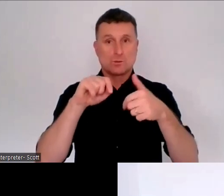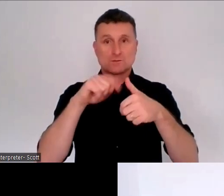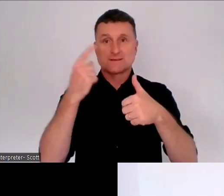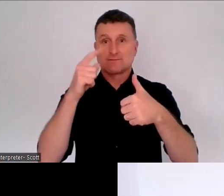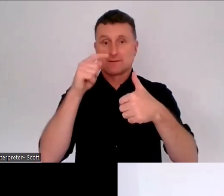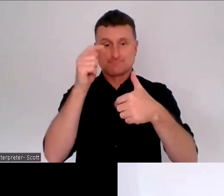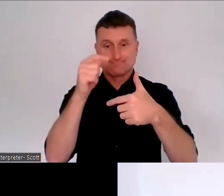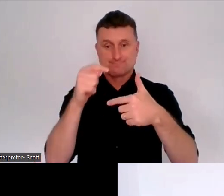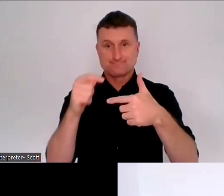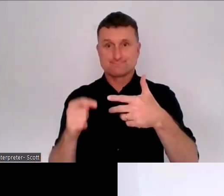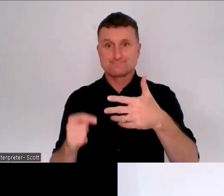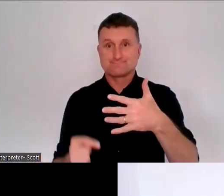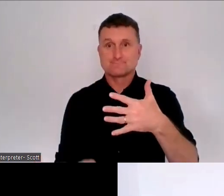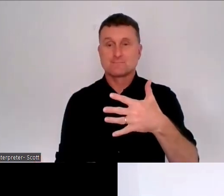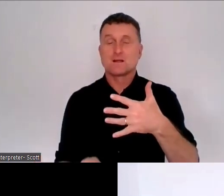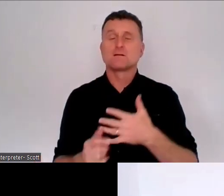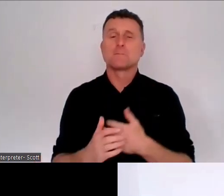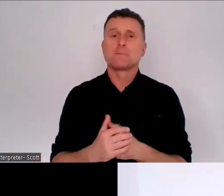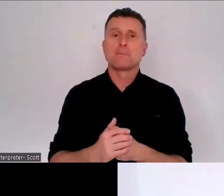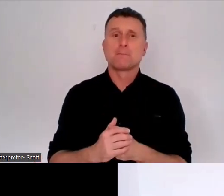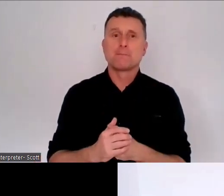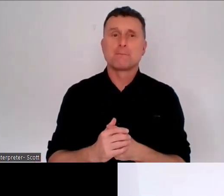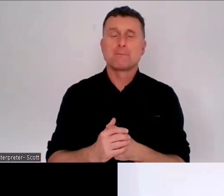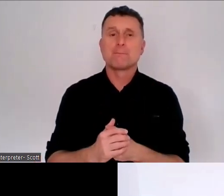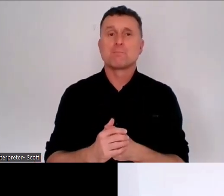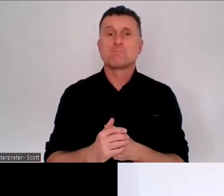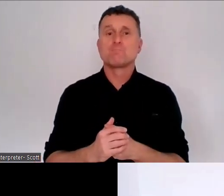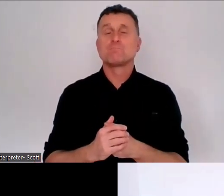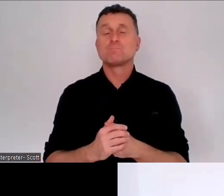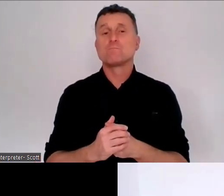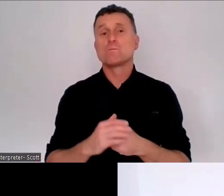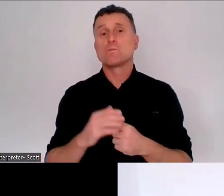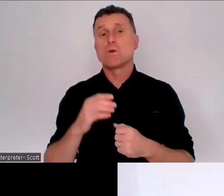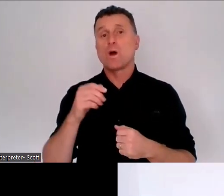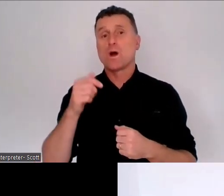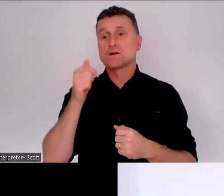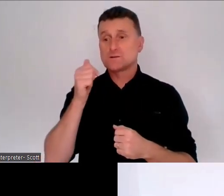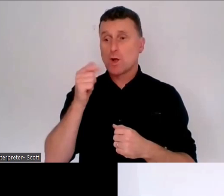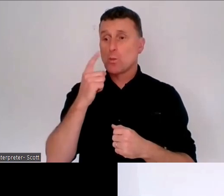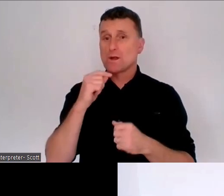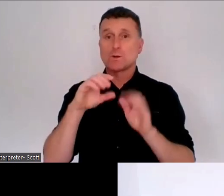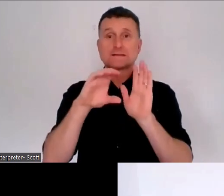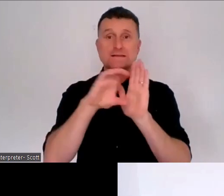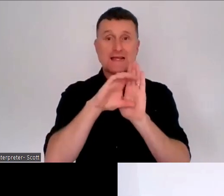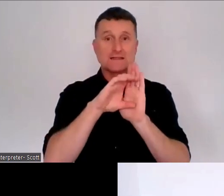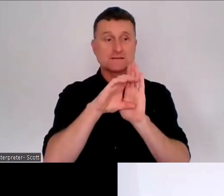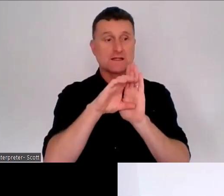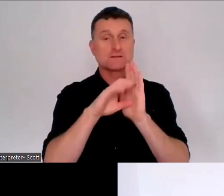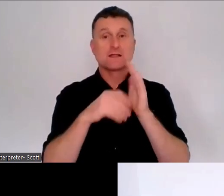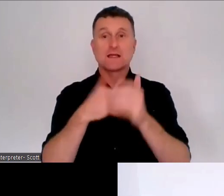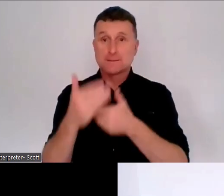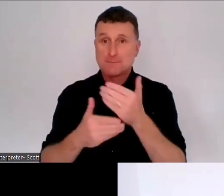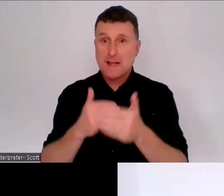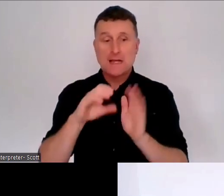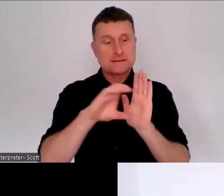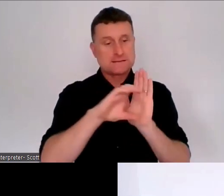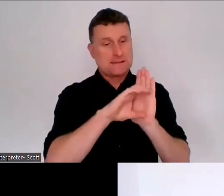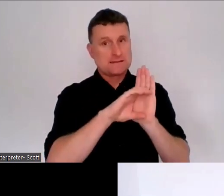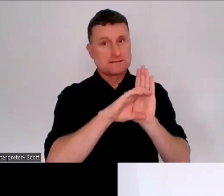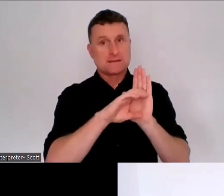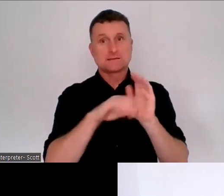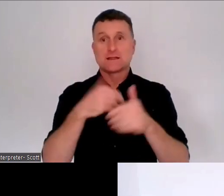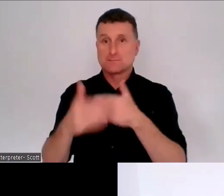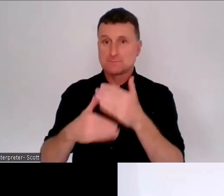paper. And rather than going through this webinar just going through it by section by section, we just thought we would give you a bit of an